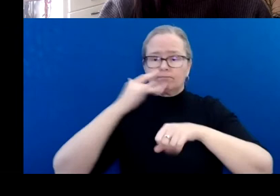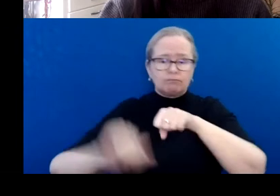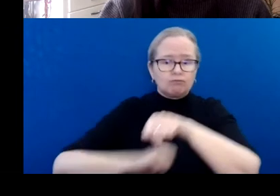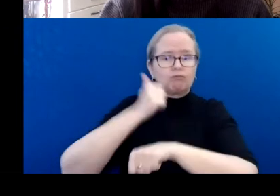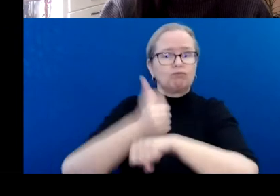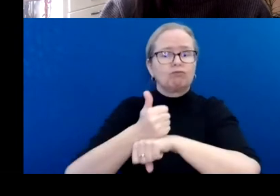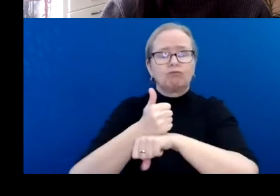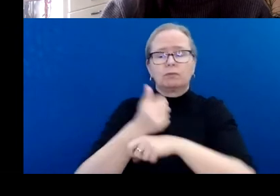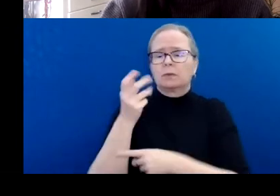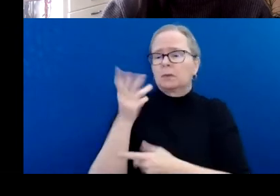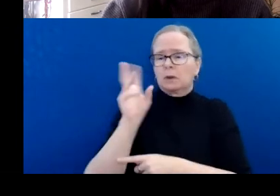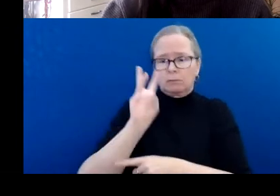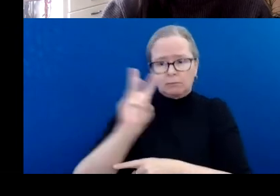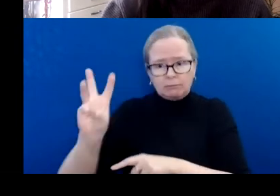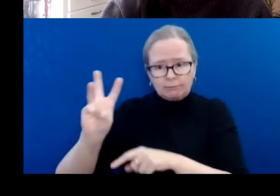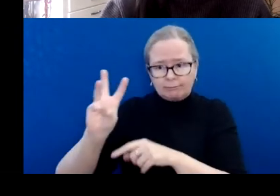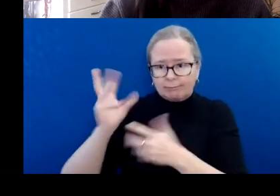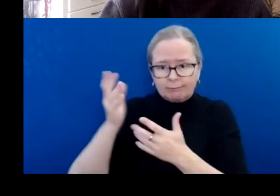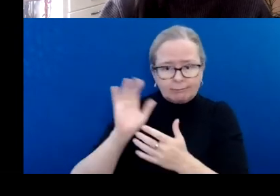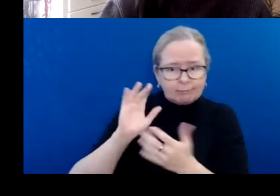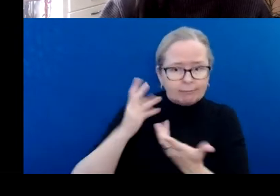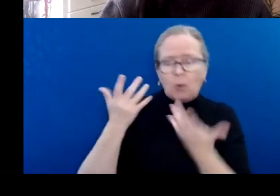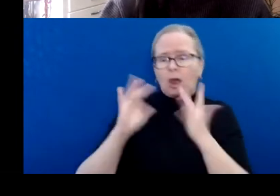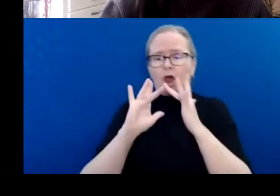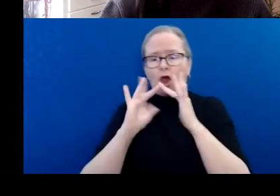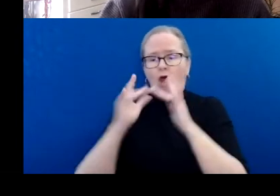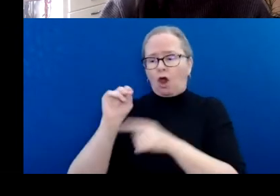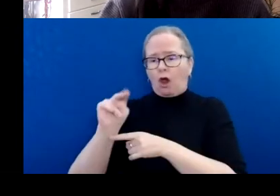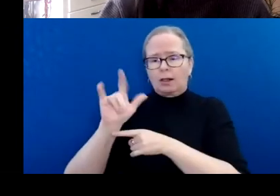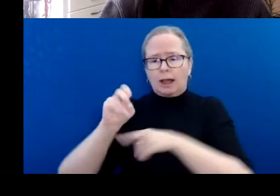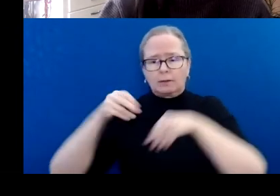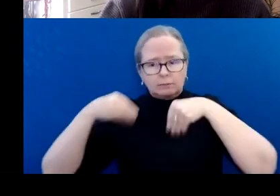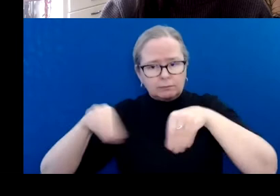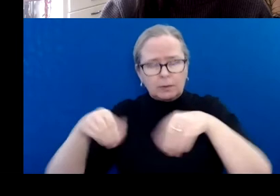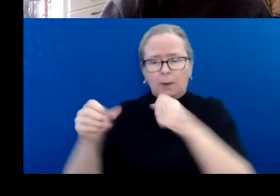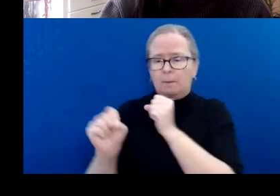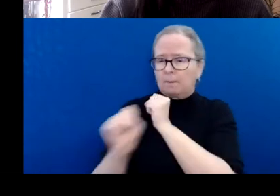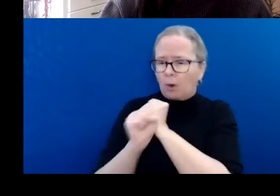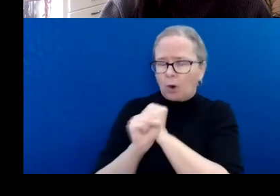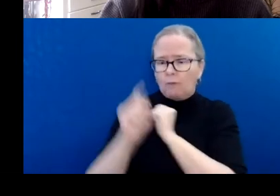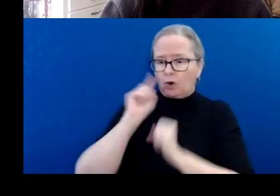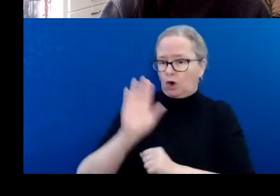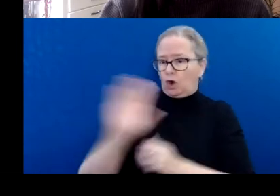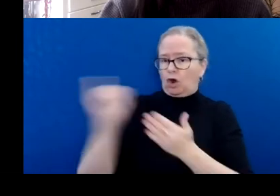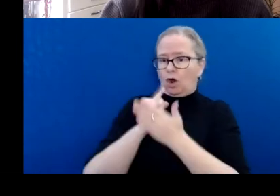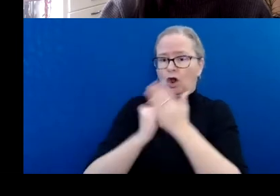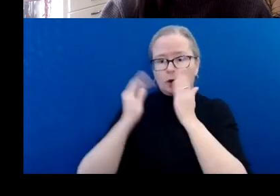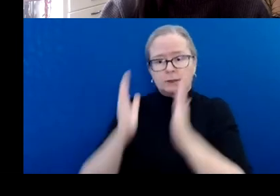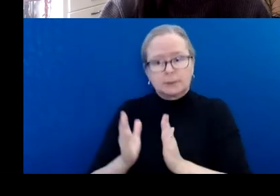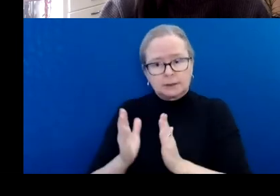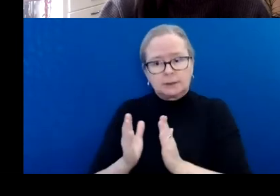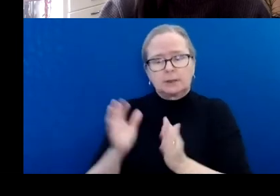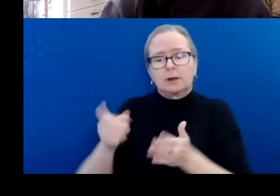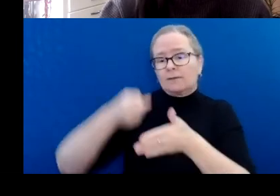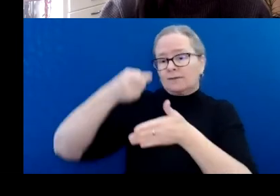for the collective. The expenses are related to a single product. The would not change regardless of